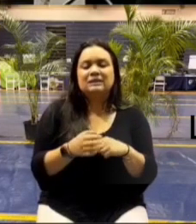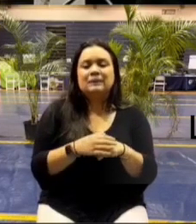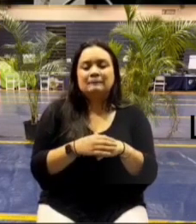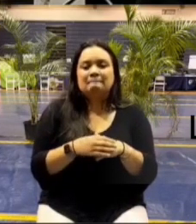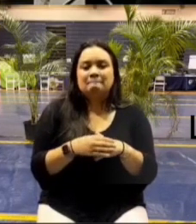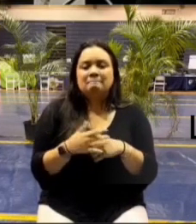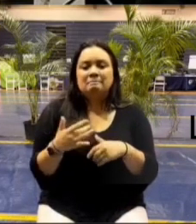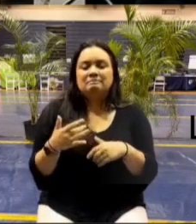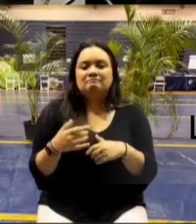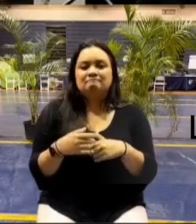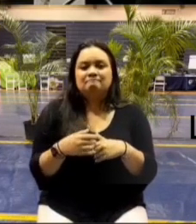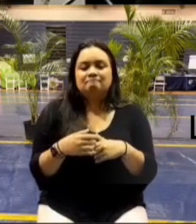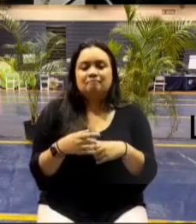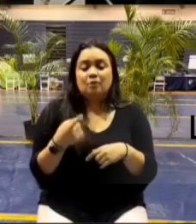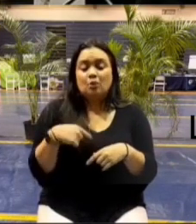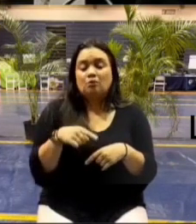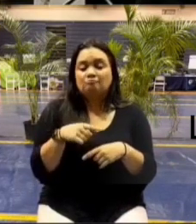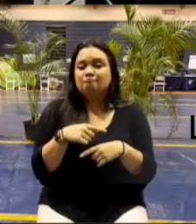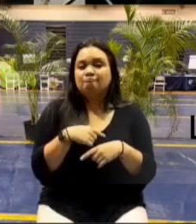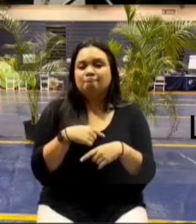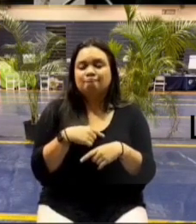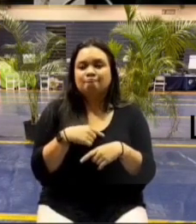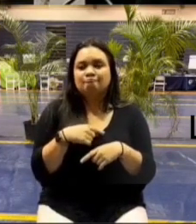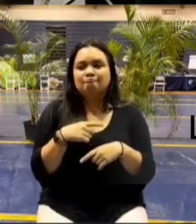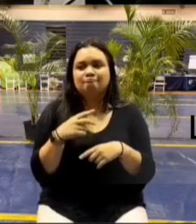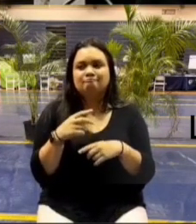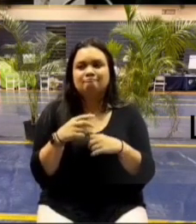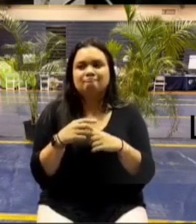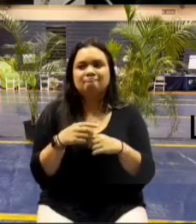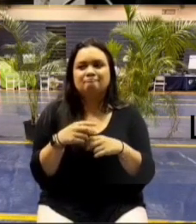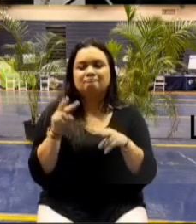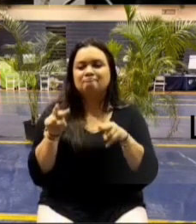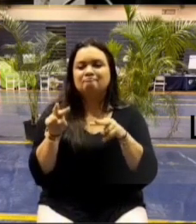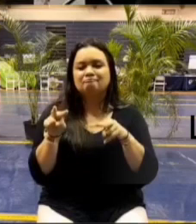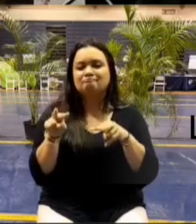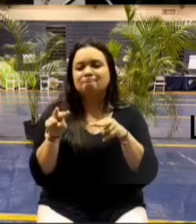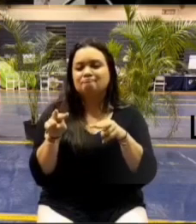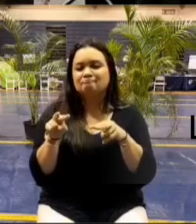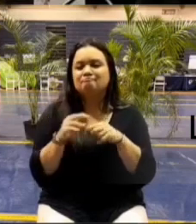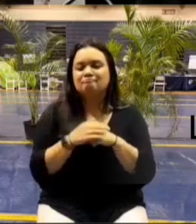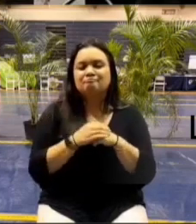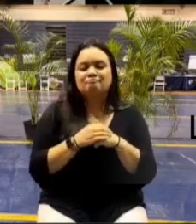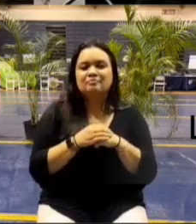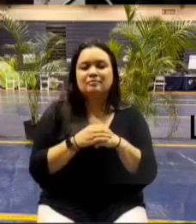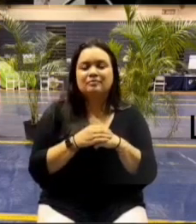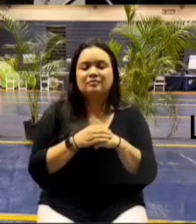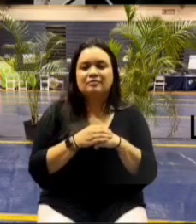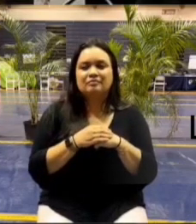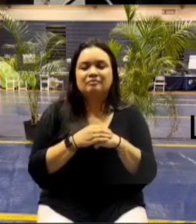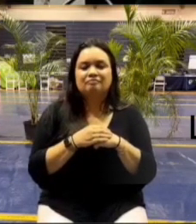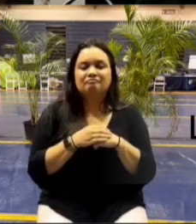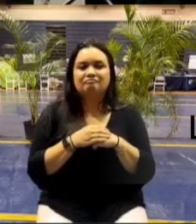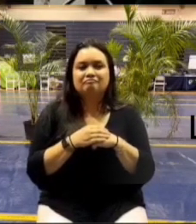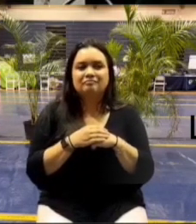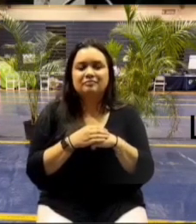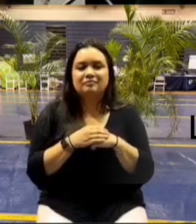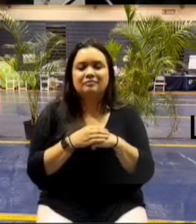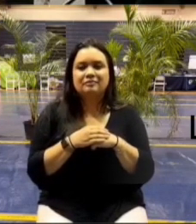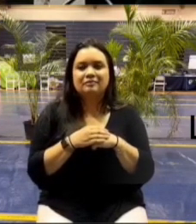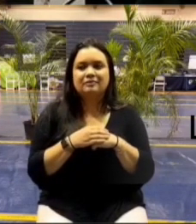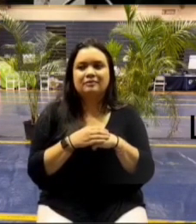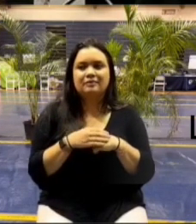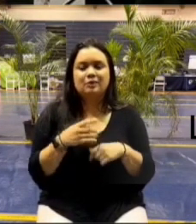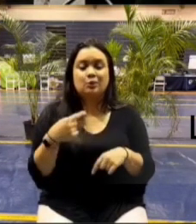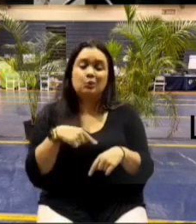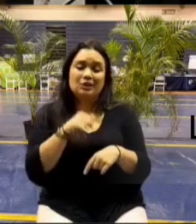um but we're watching it very closely um yeah on behalf of the administration we're not receiving that